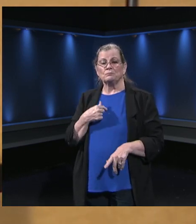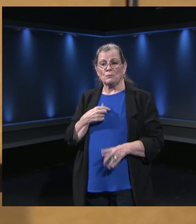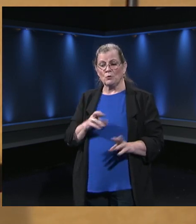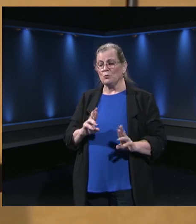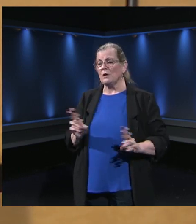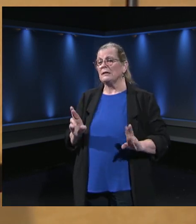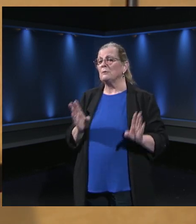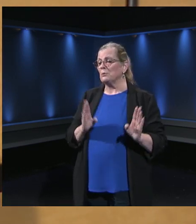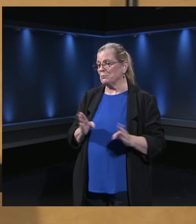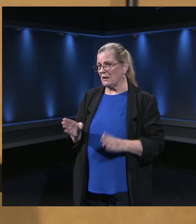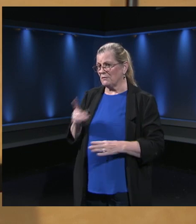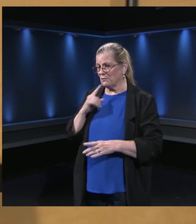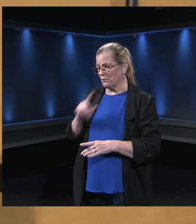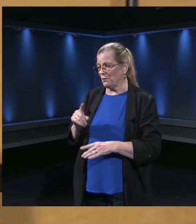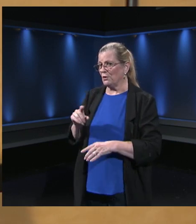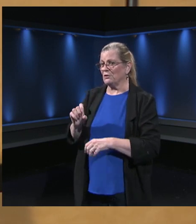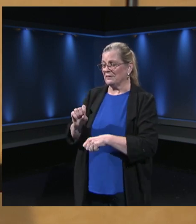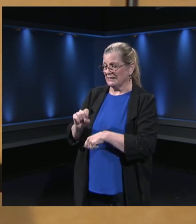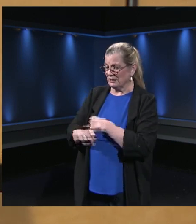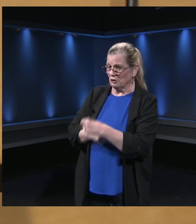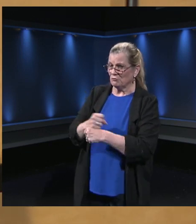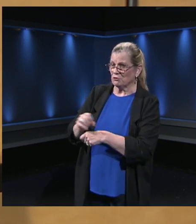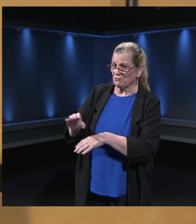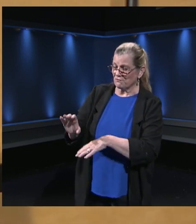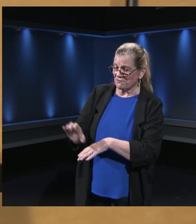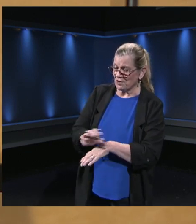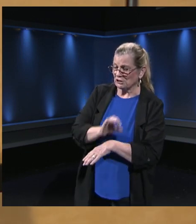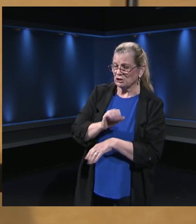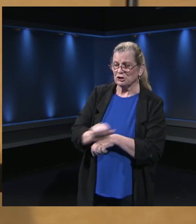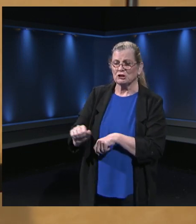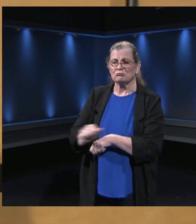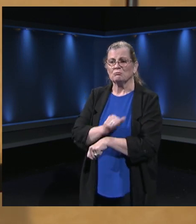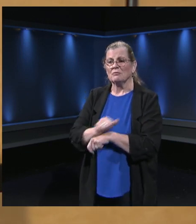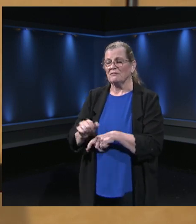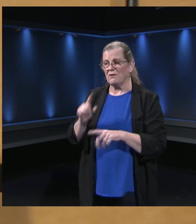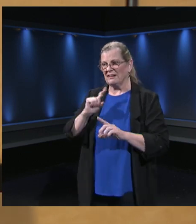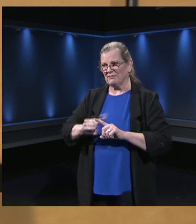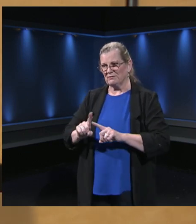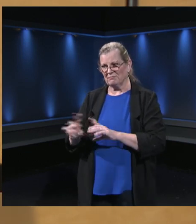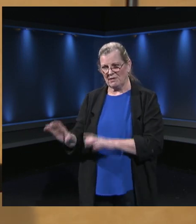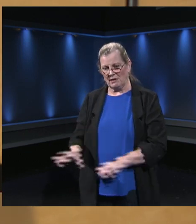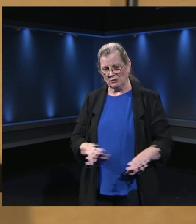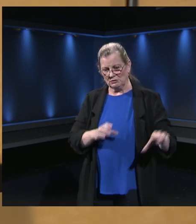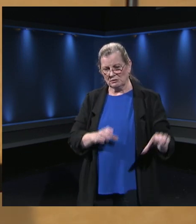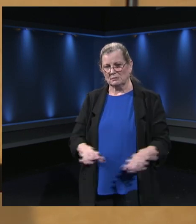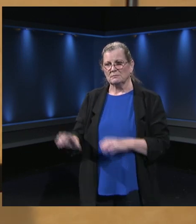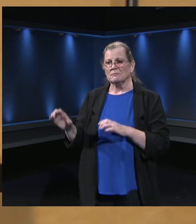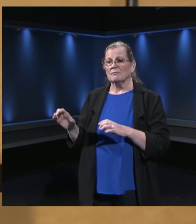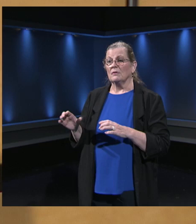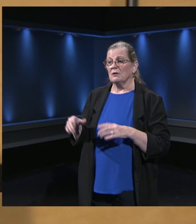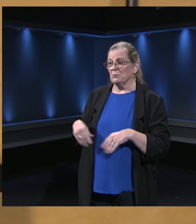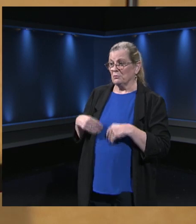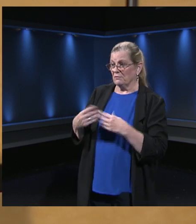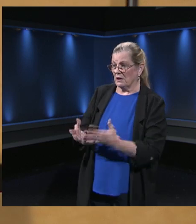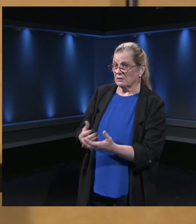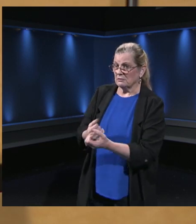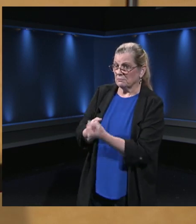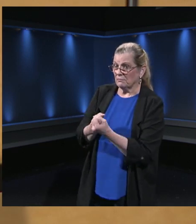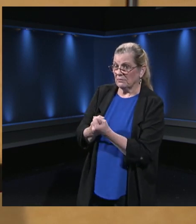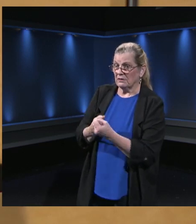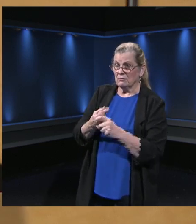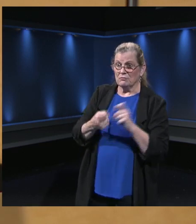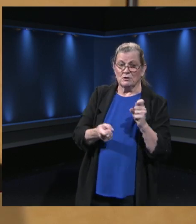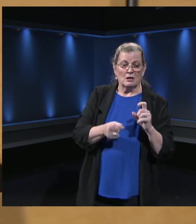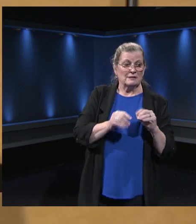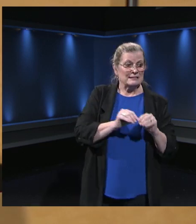to function in a proactive capacity. We are provided with many supports from the district right now that are going to